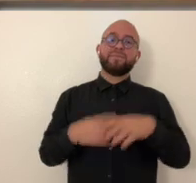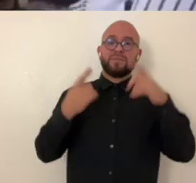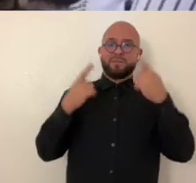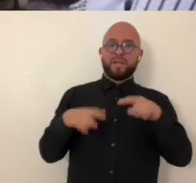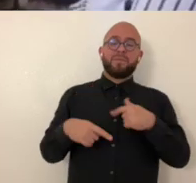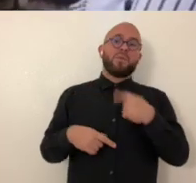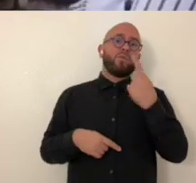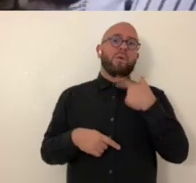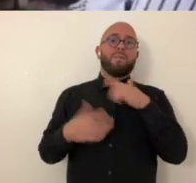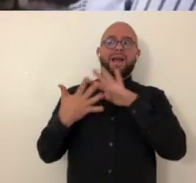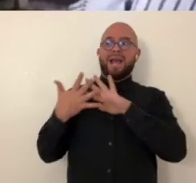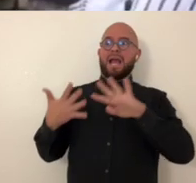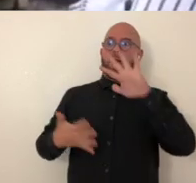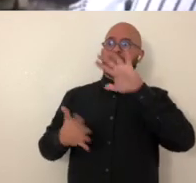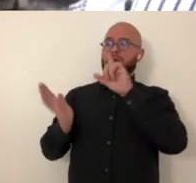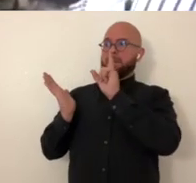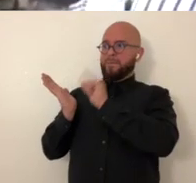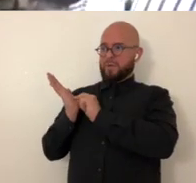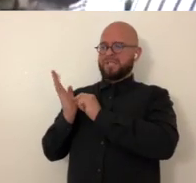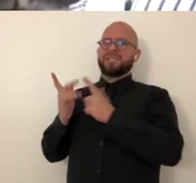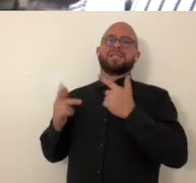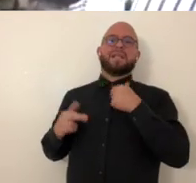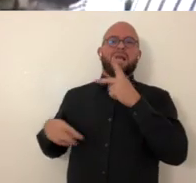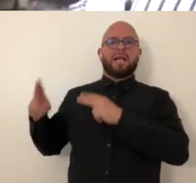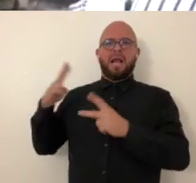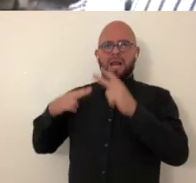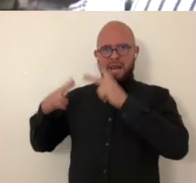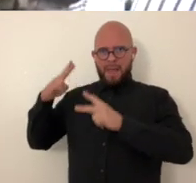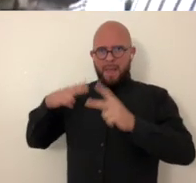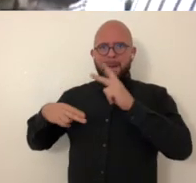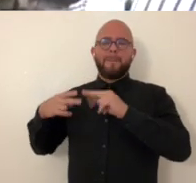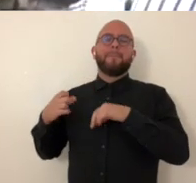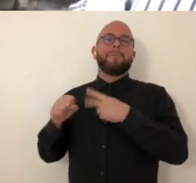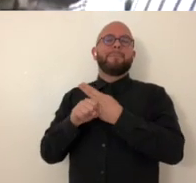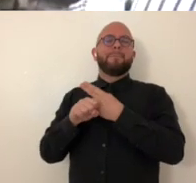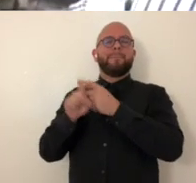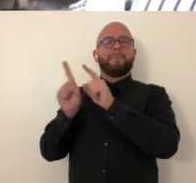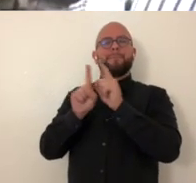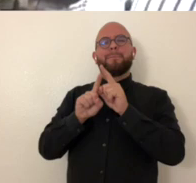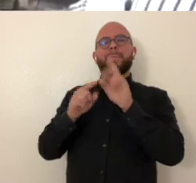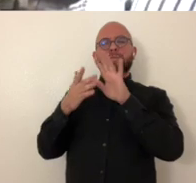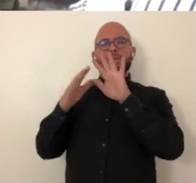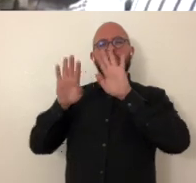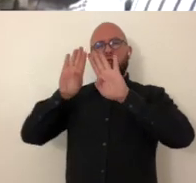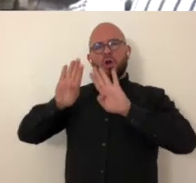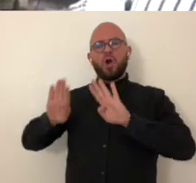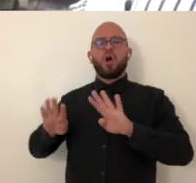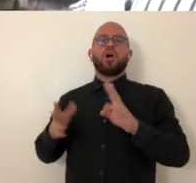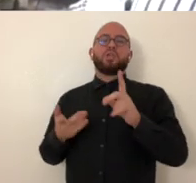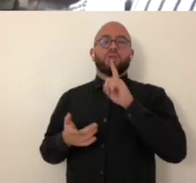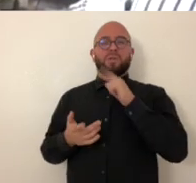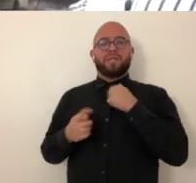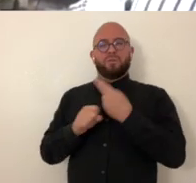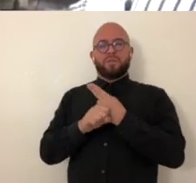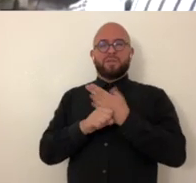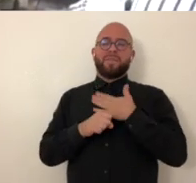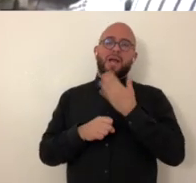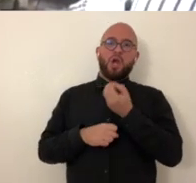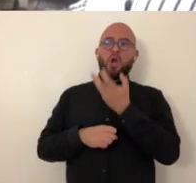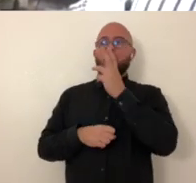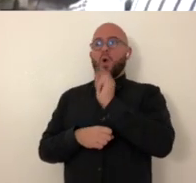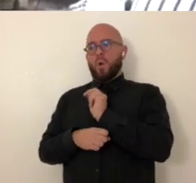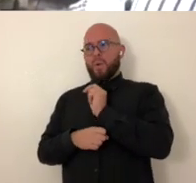i i taken one of my abstract print prints and i used that and cut that up and used it as a collage